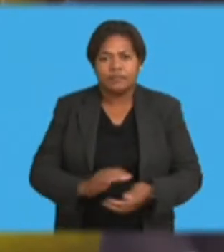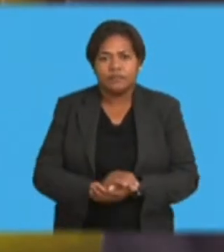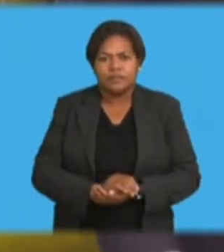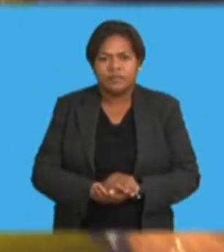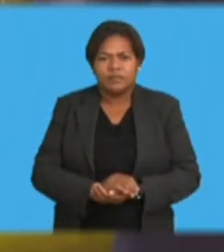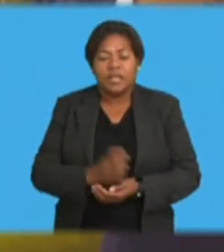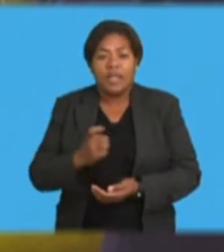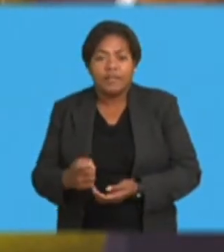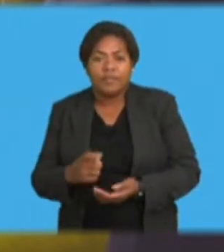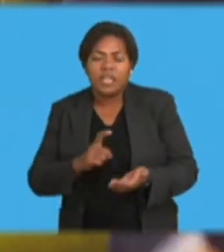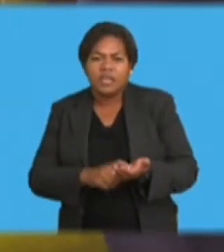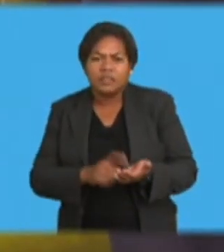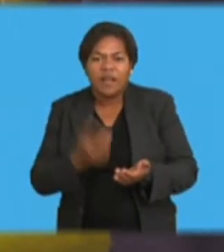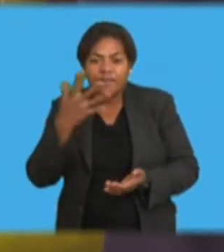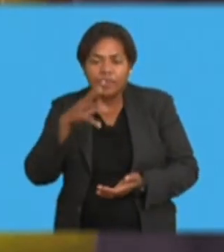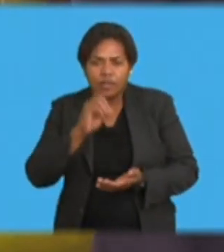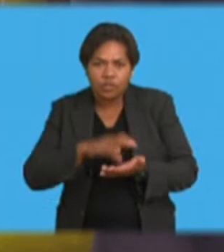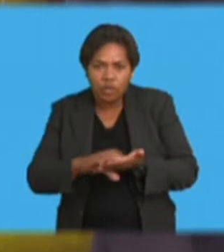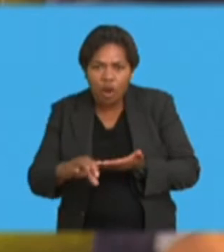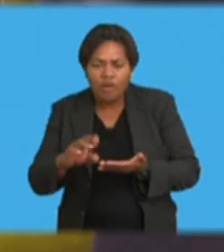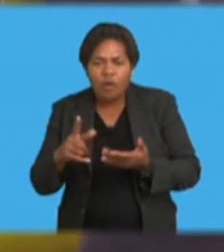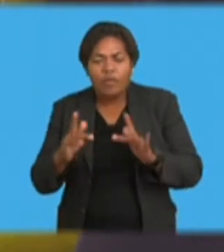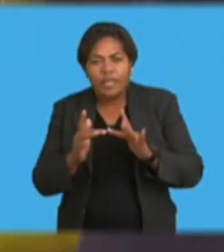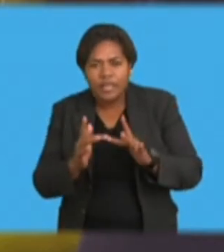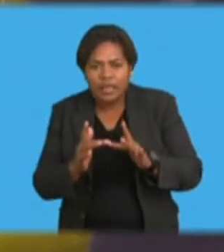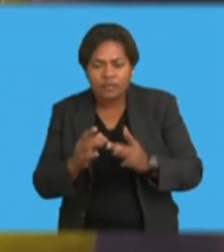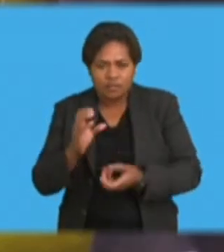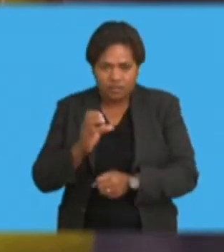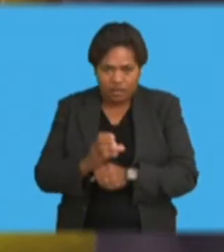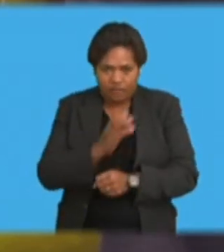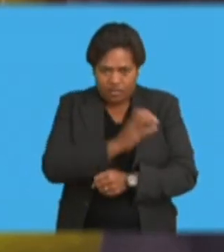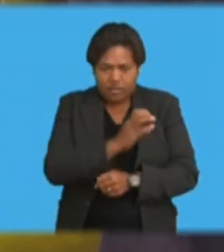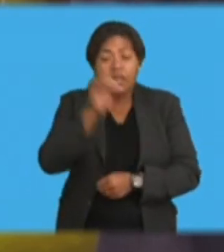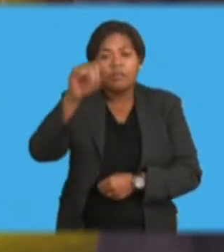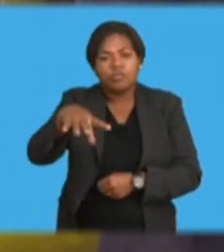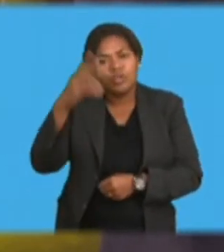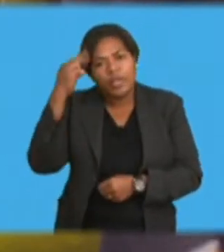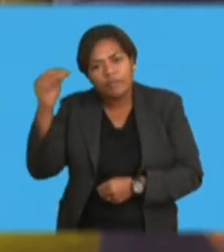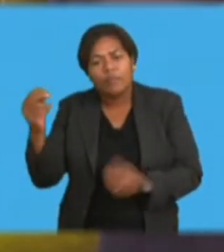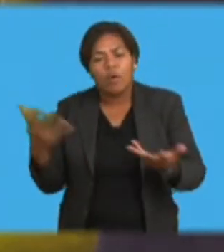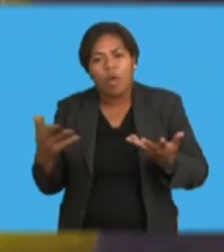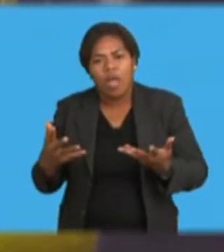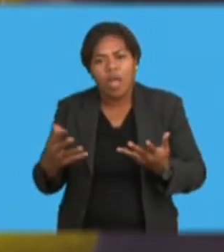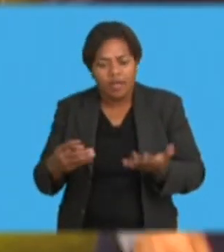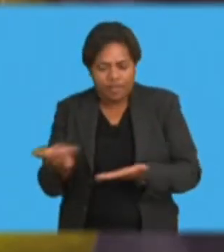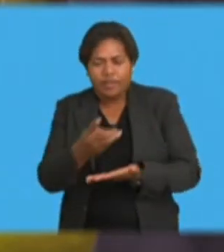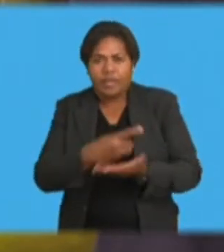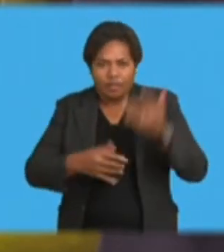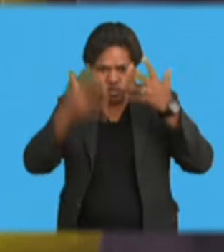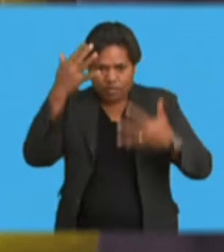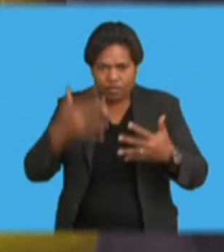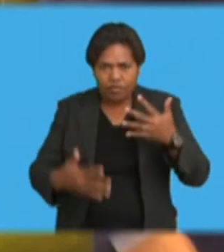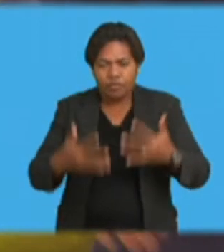an internet company, they could go and put my name in Data Bureau, and even though that bill may be disputed,